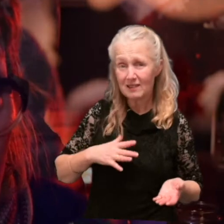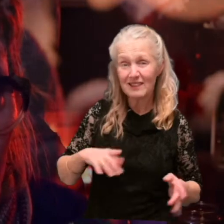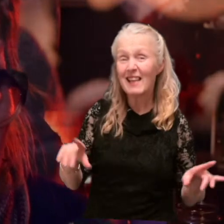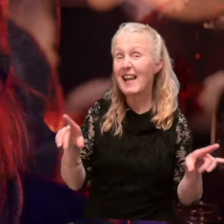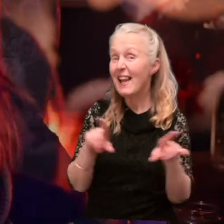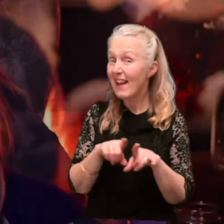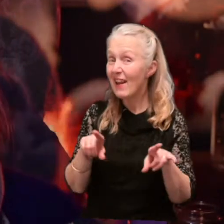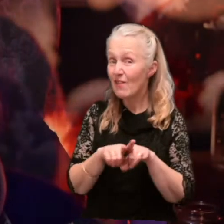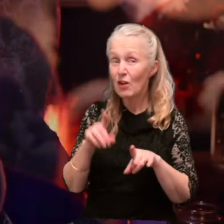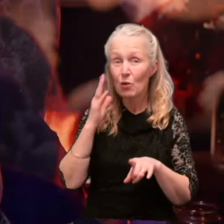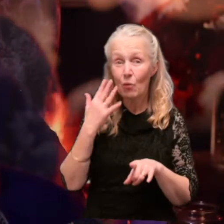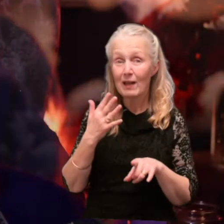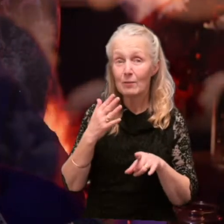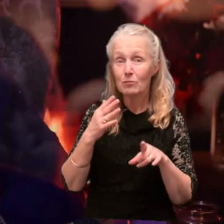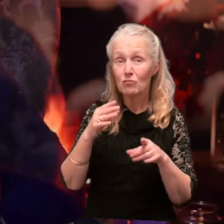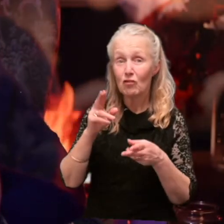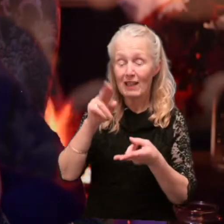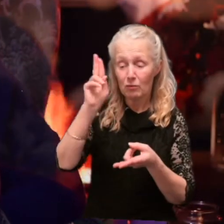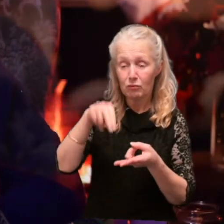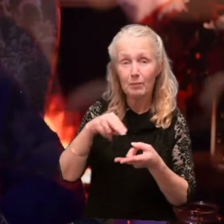when he dropped the price to three quid.